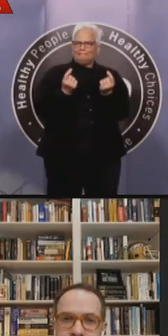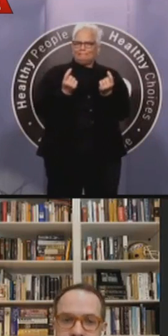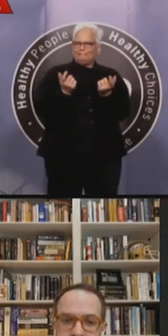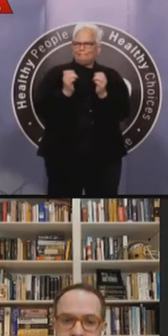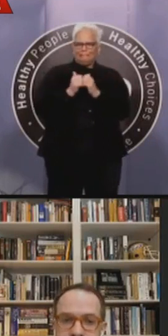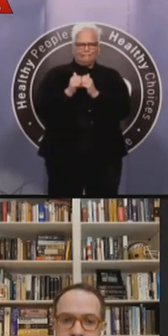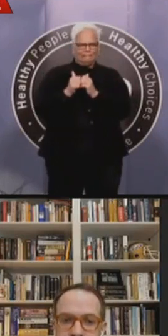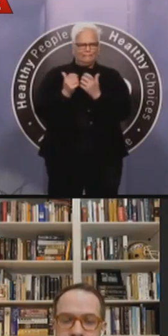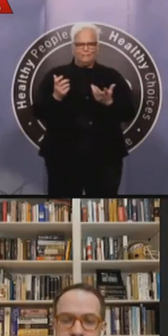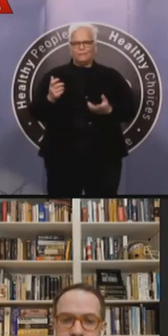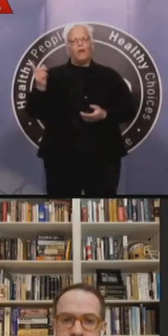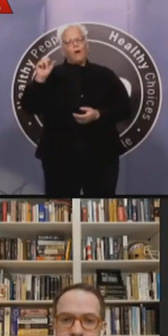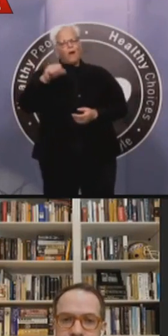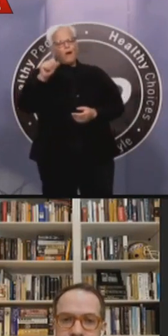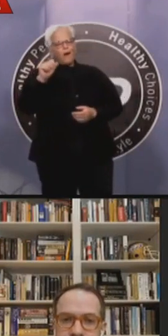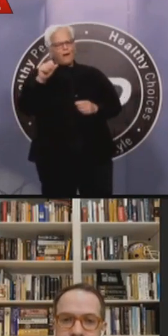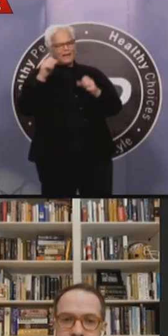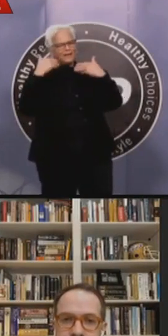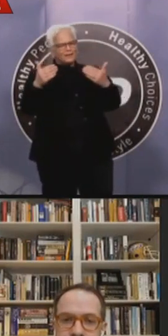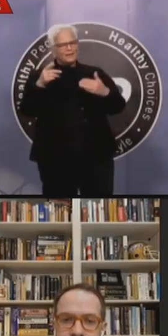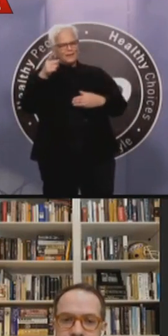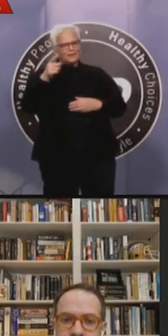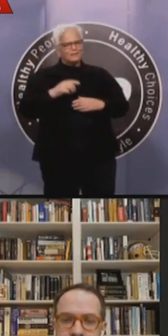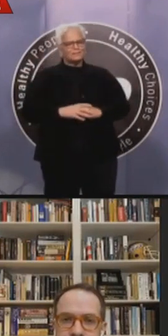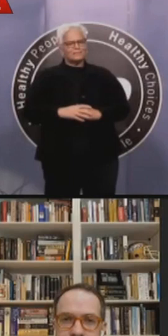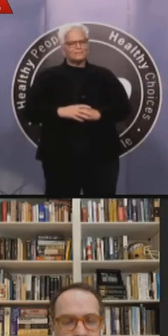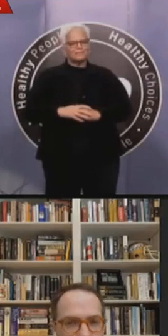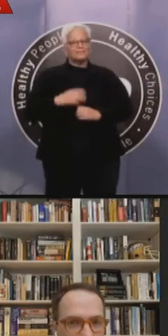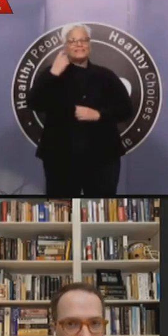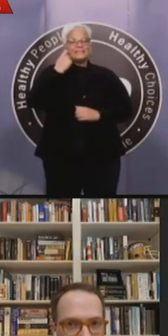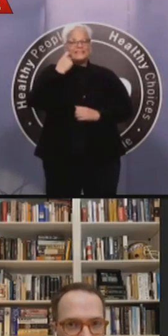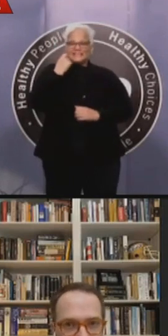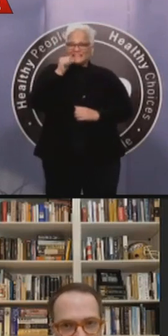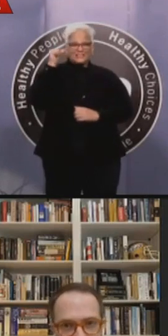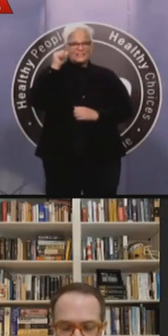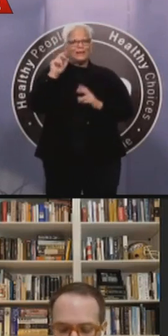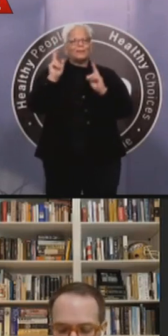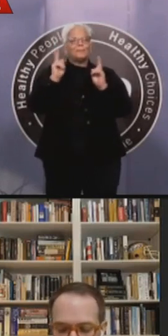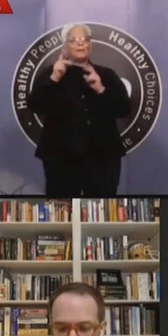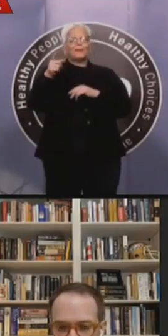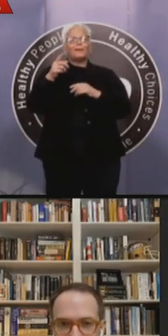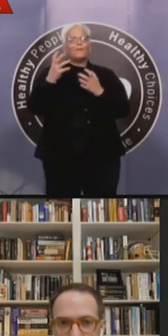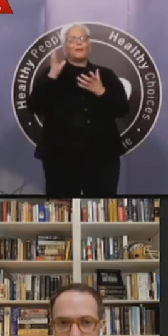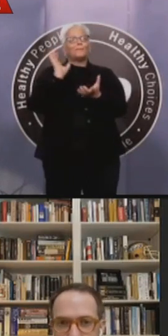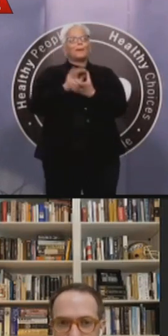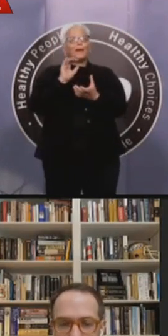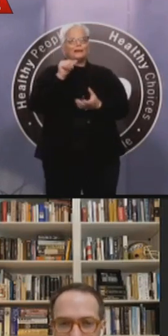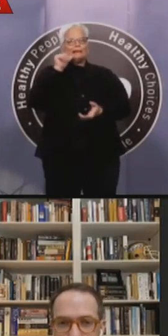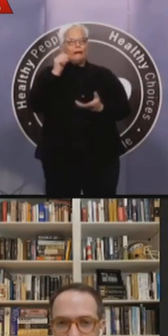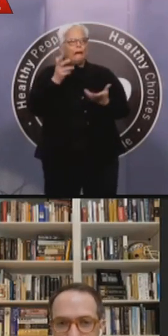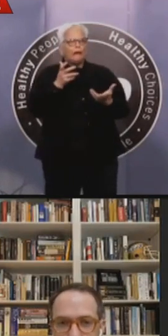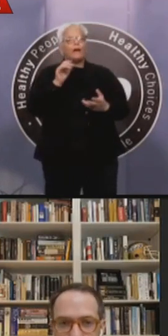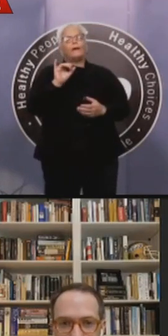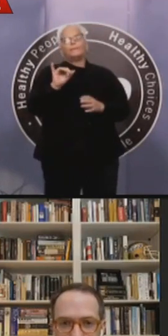Um, we had one couple come in yesterday and they were, she had been out of the country and she needed one more day. So they actually